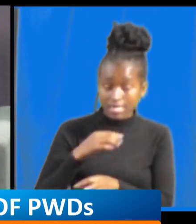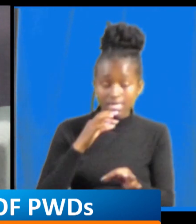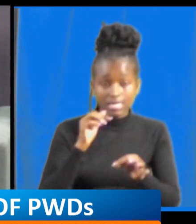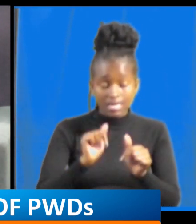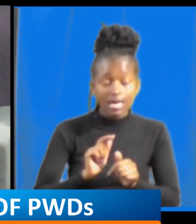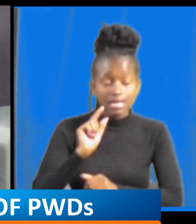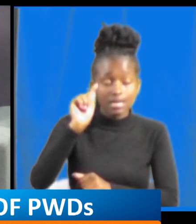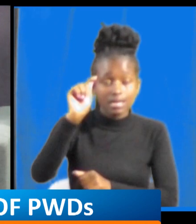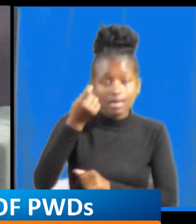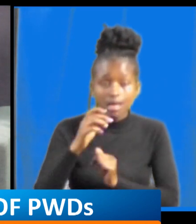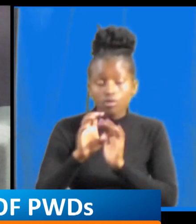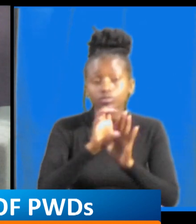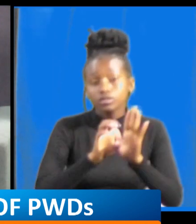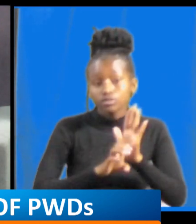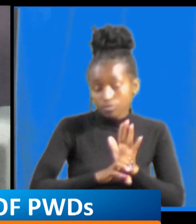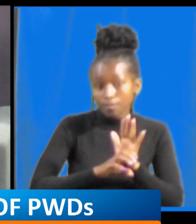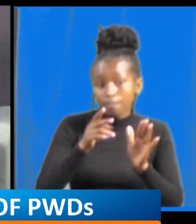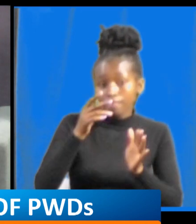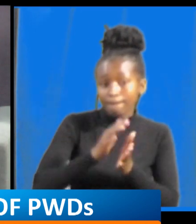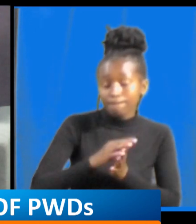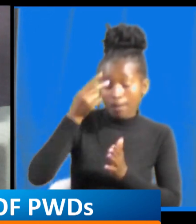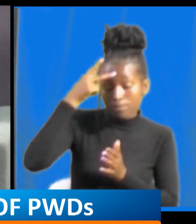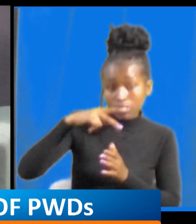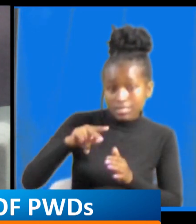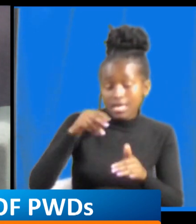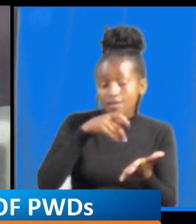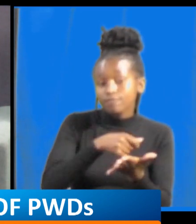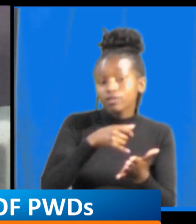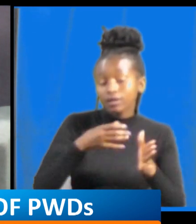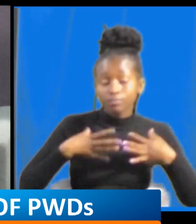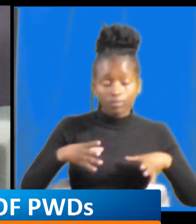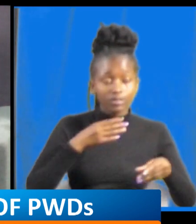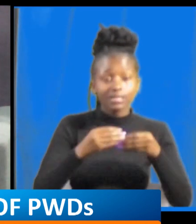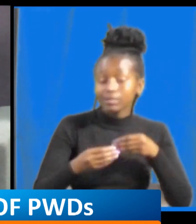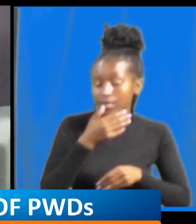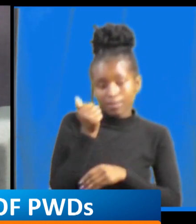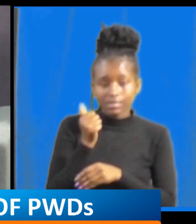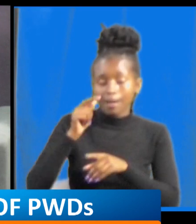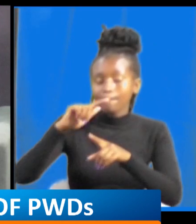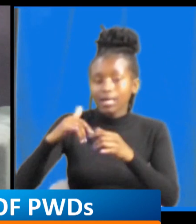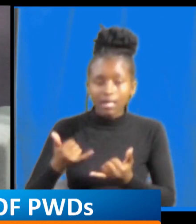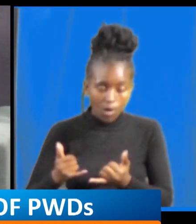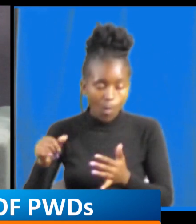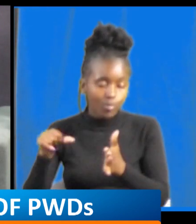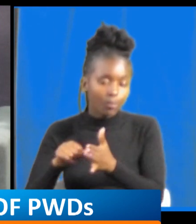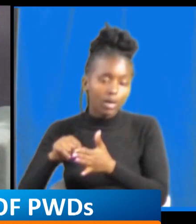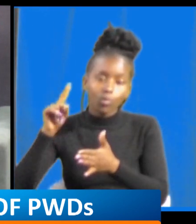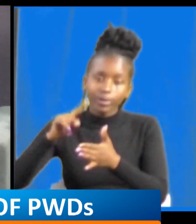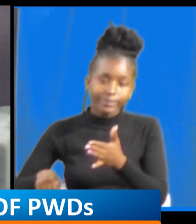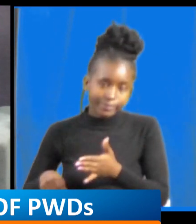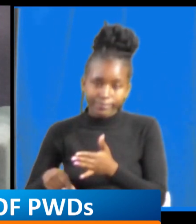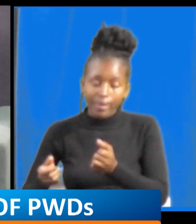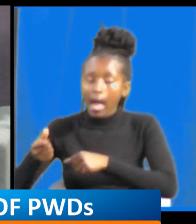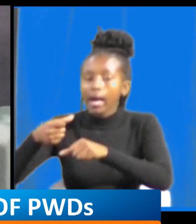constitution the policy regarding people with disability they are the best but the main problem now comes when it comes to the